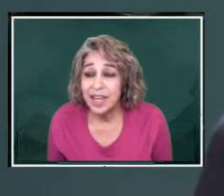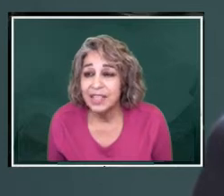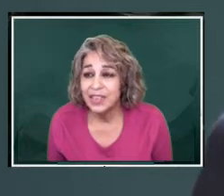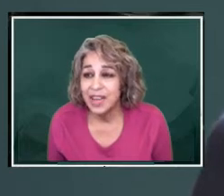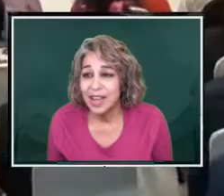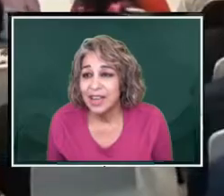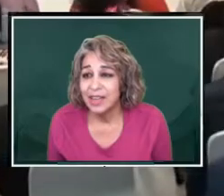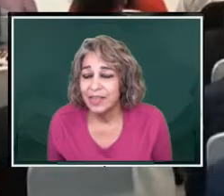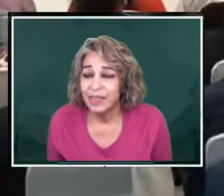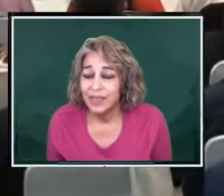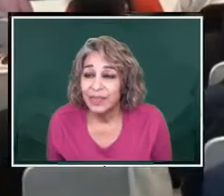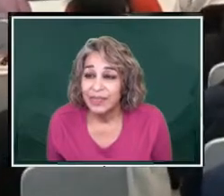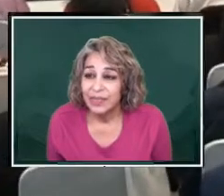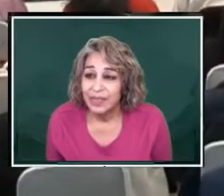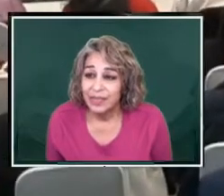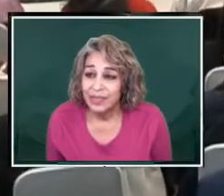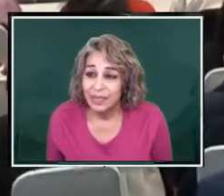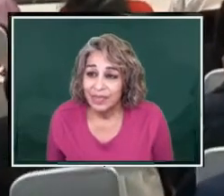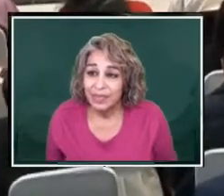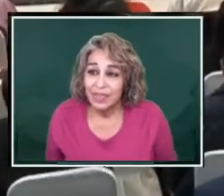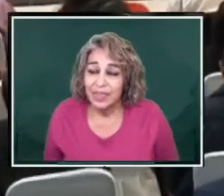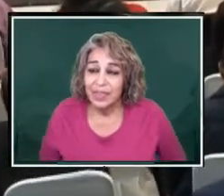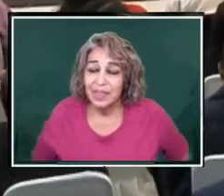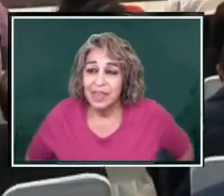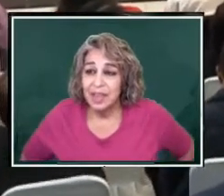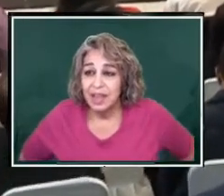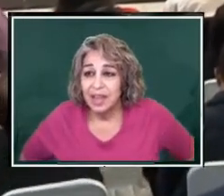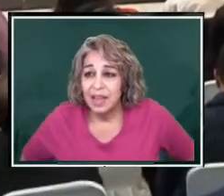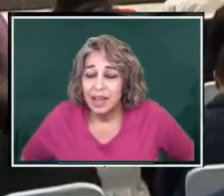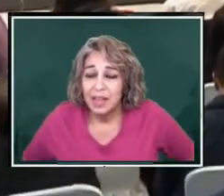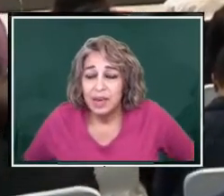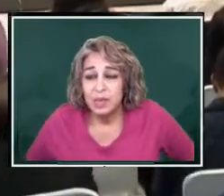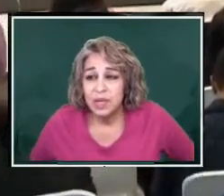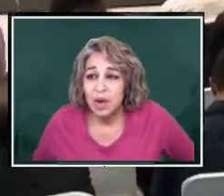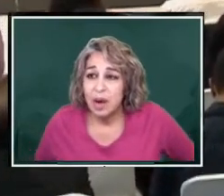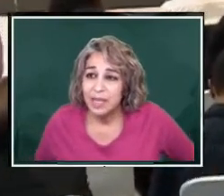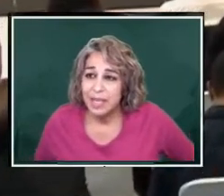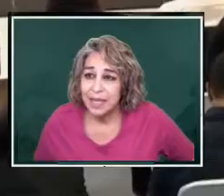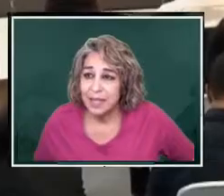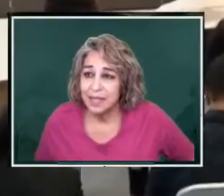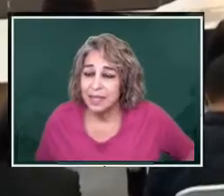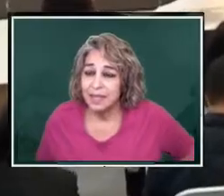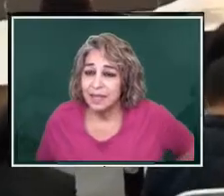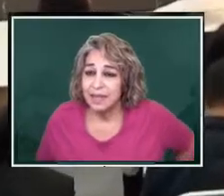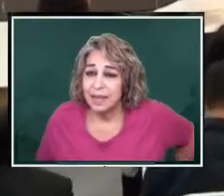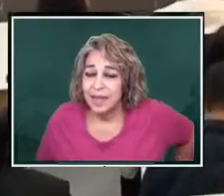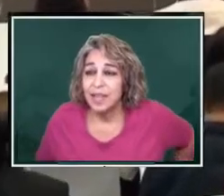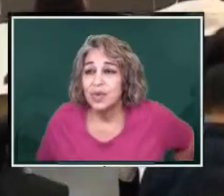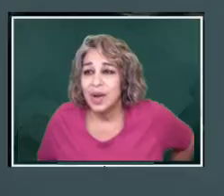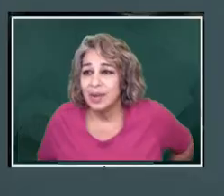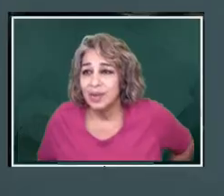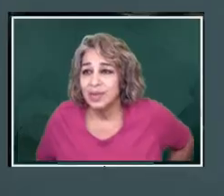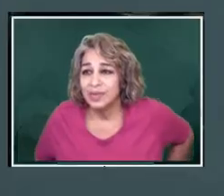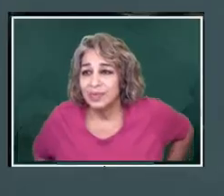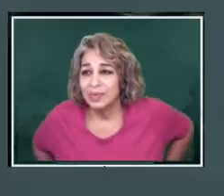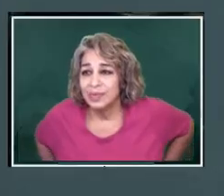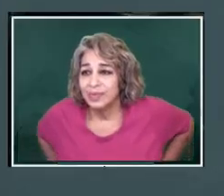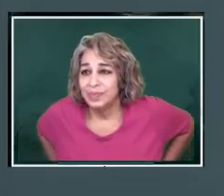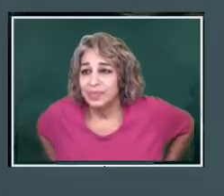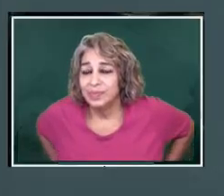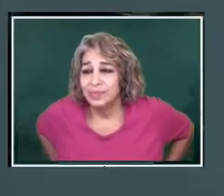And yesterday, there was no homicides in Durango.